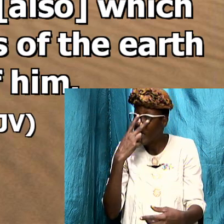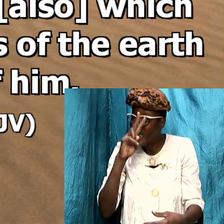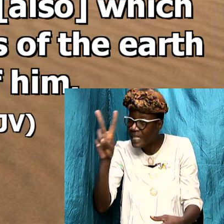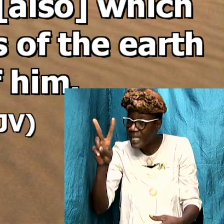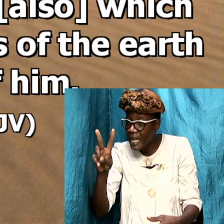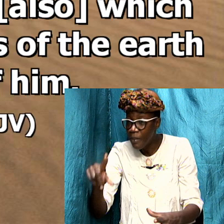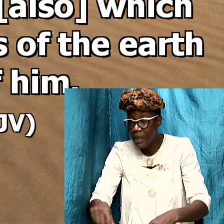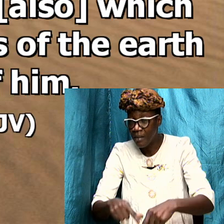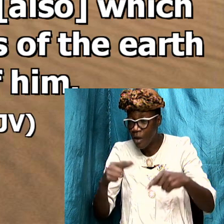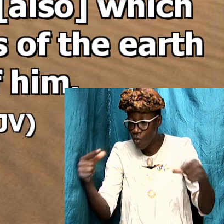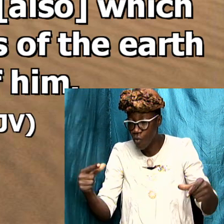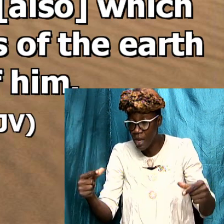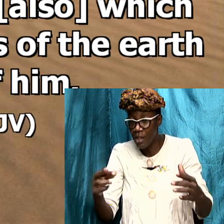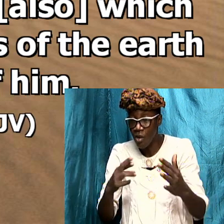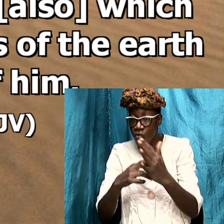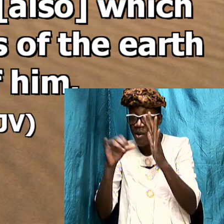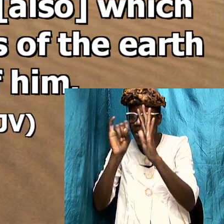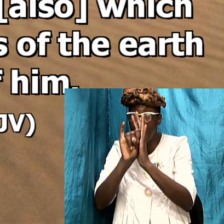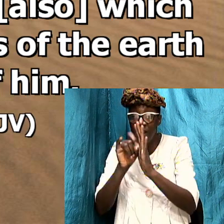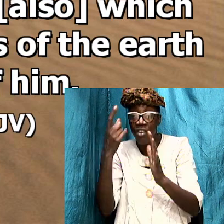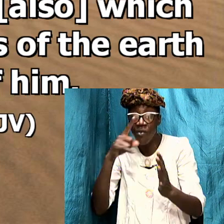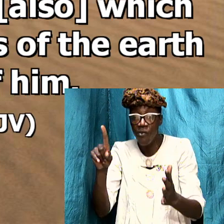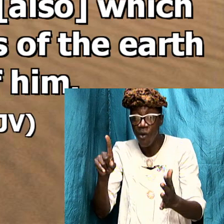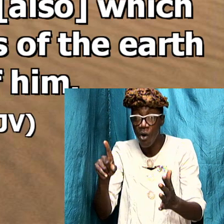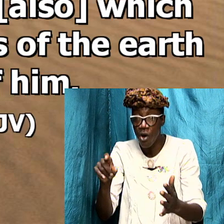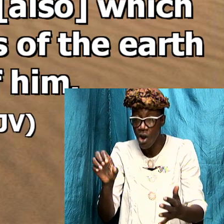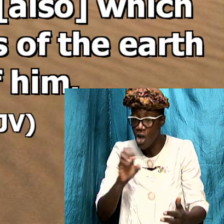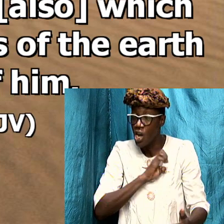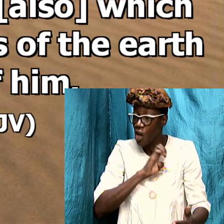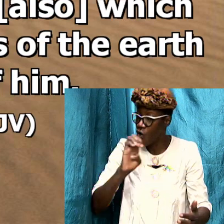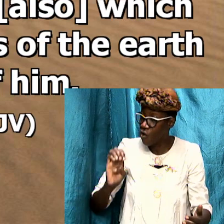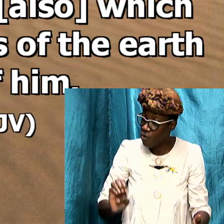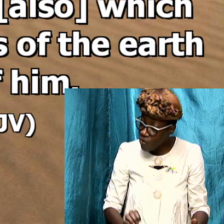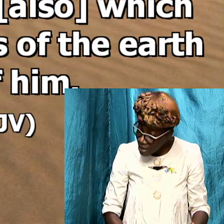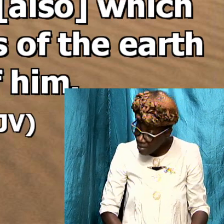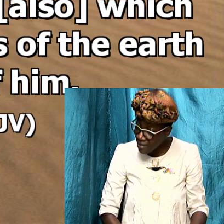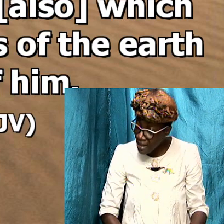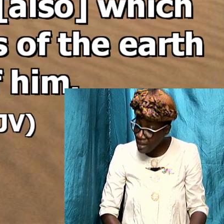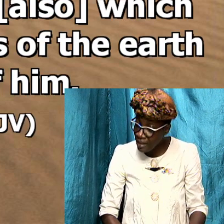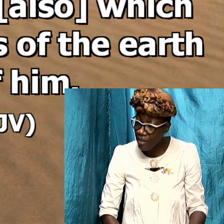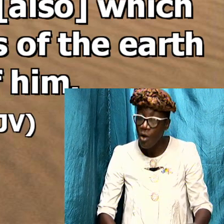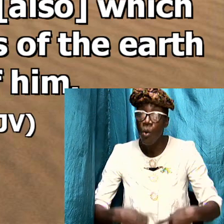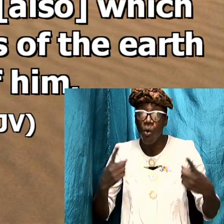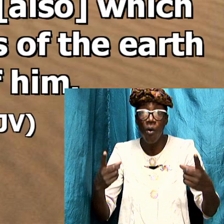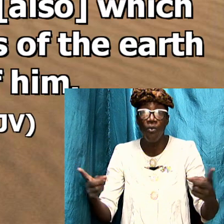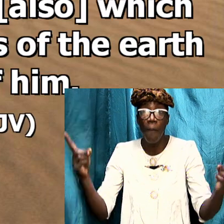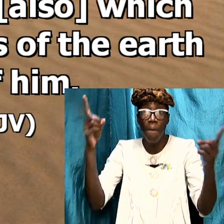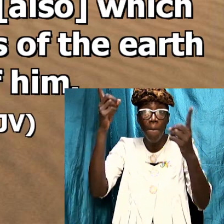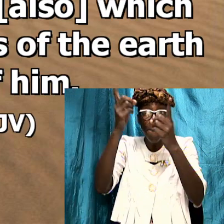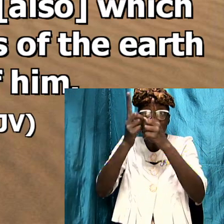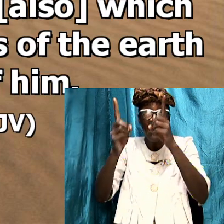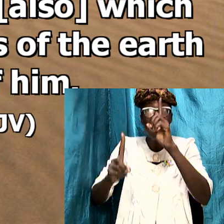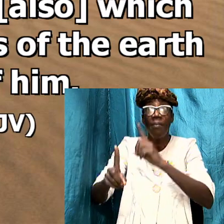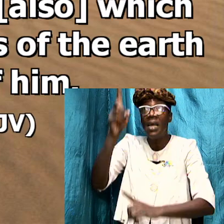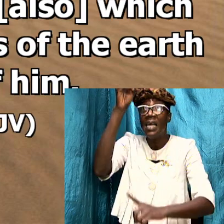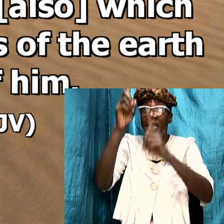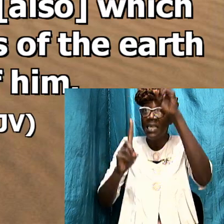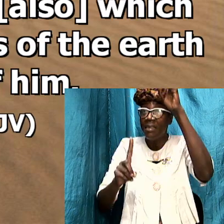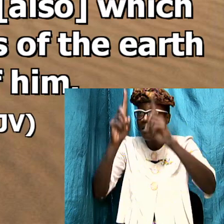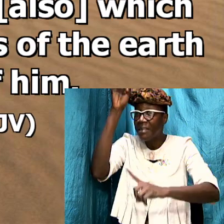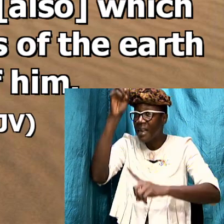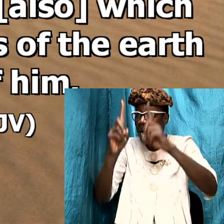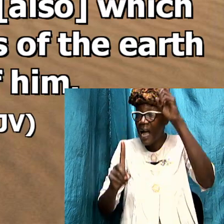revelation for the saints when we are raptured and we go to meet him in the skies and he take us away but